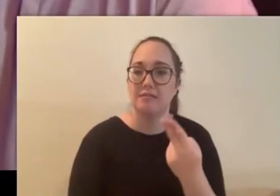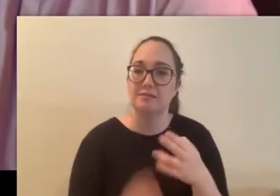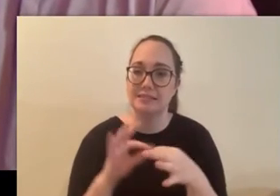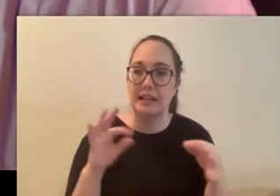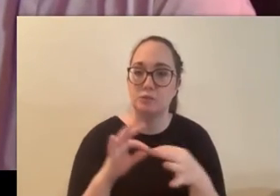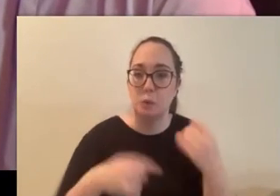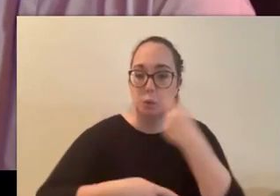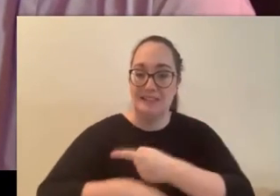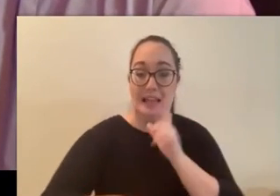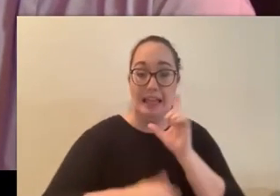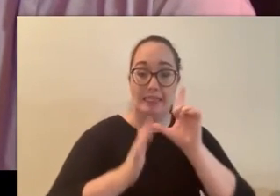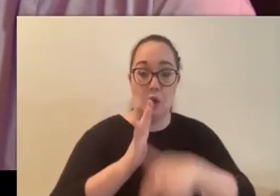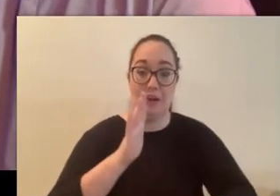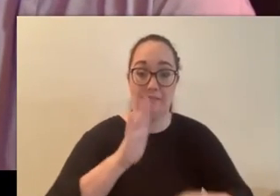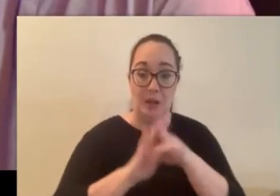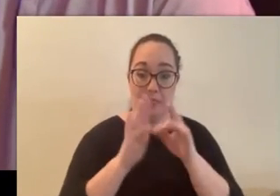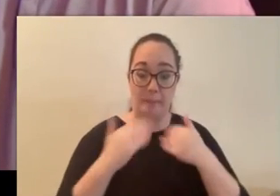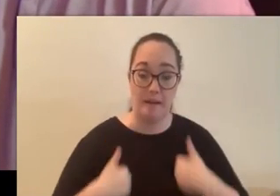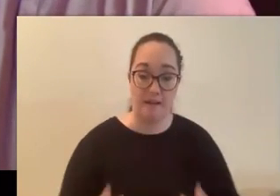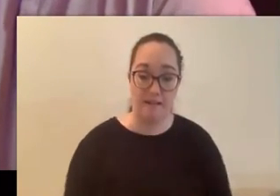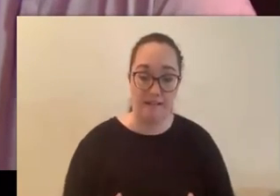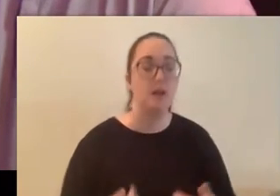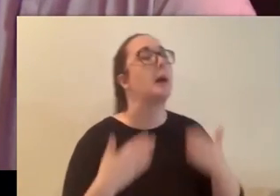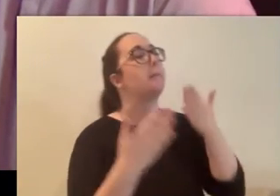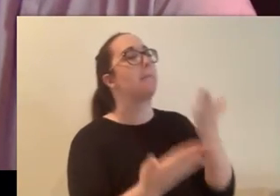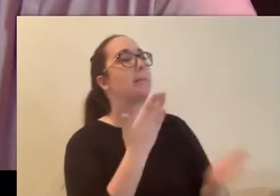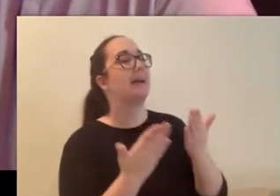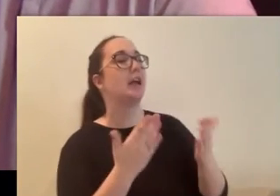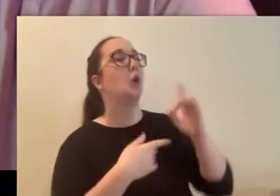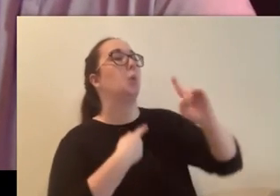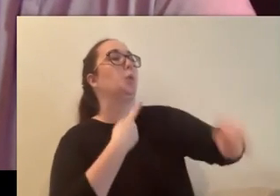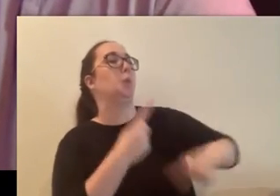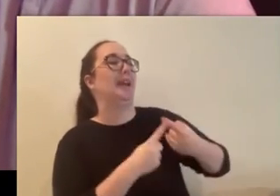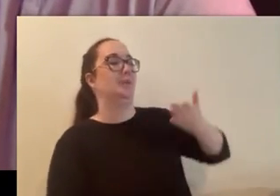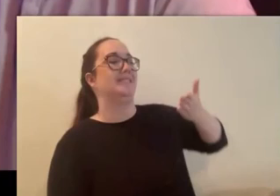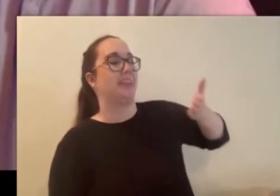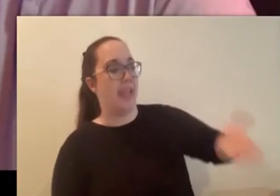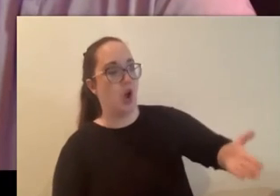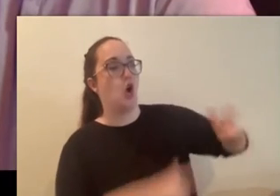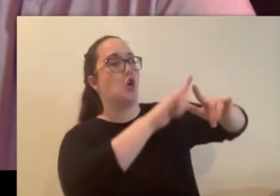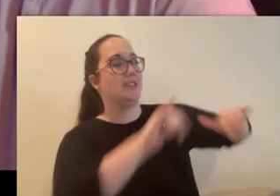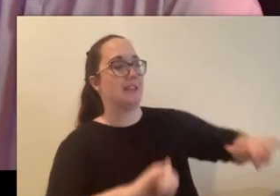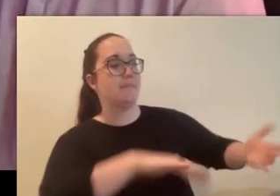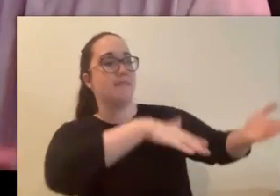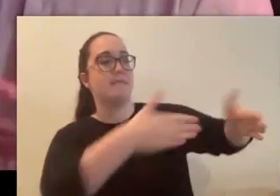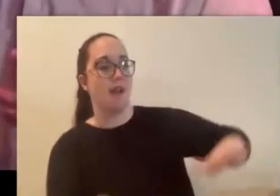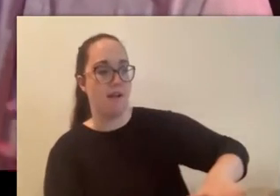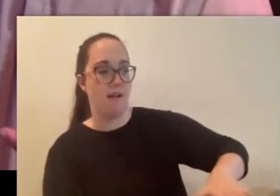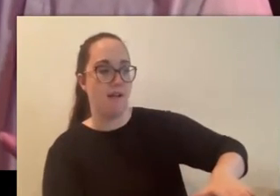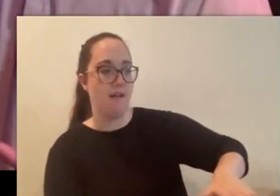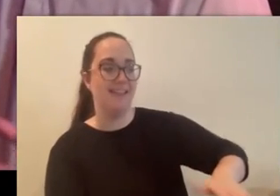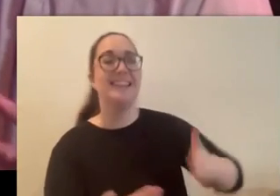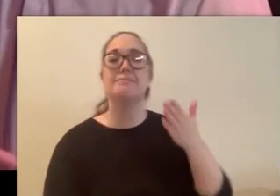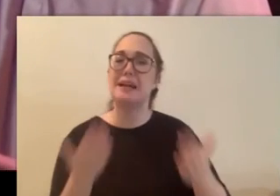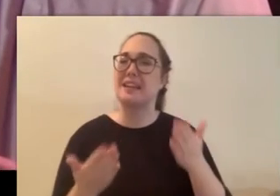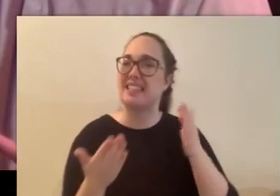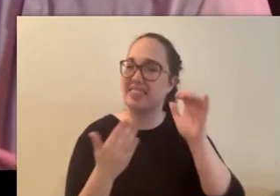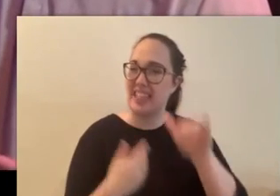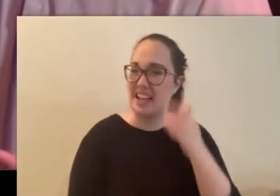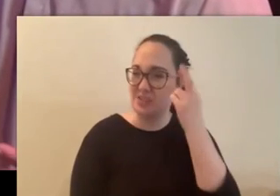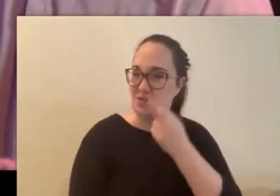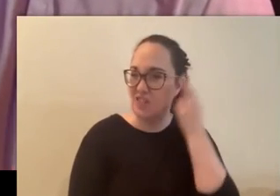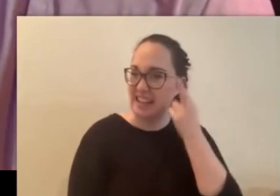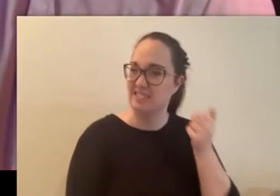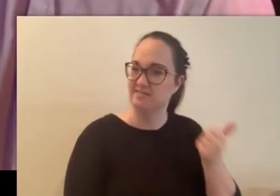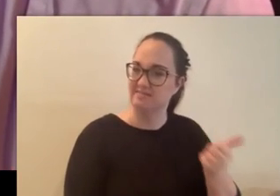so maybe it happened while he was there and then that's when the banshee came that's when the banshee and that's why he felt so weird being